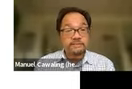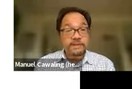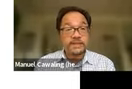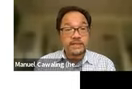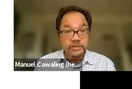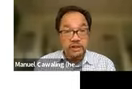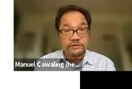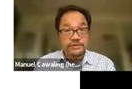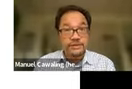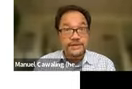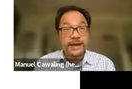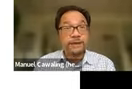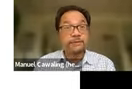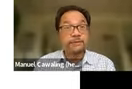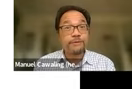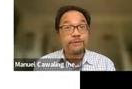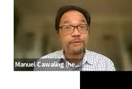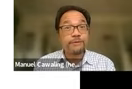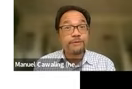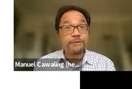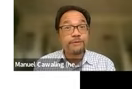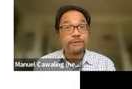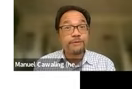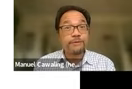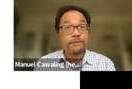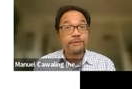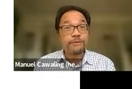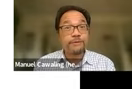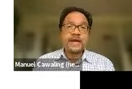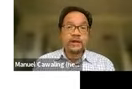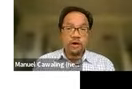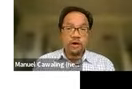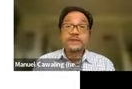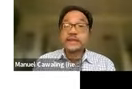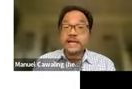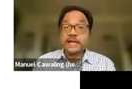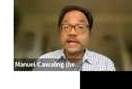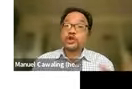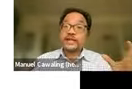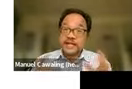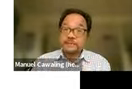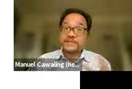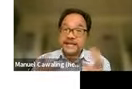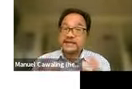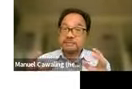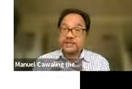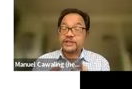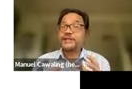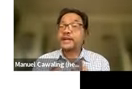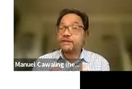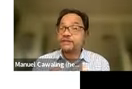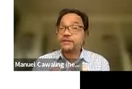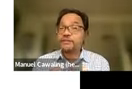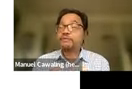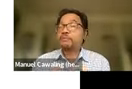$20 million. And now we're at 45. Um, and we are hoping the legislature keeps that in the